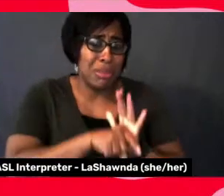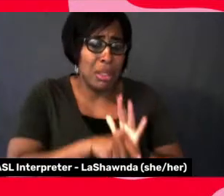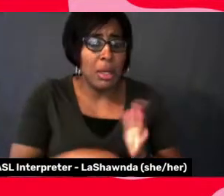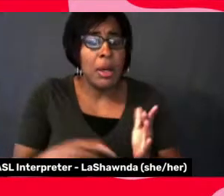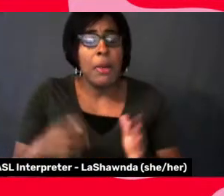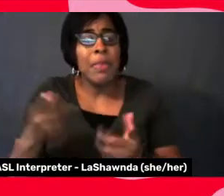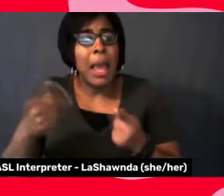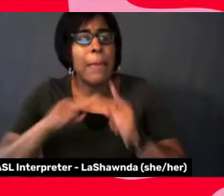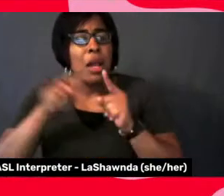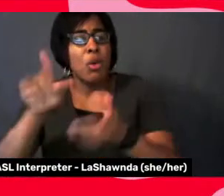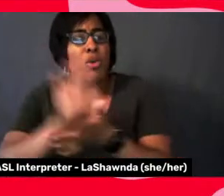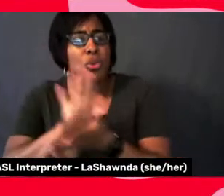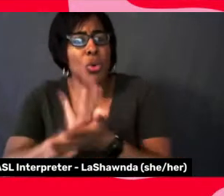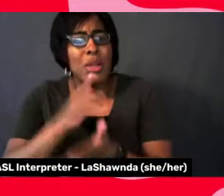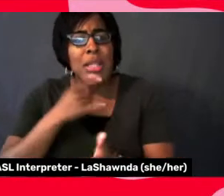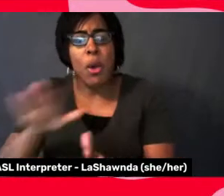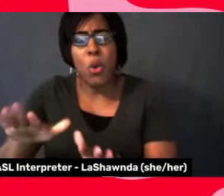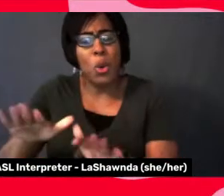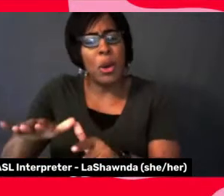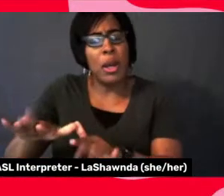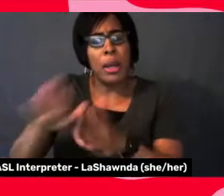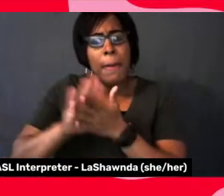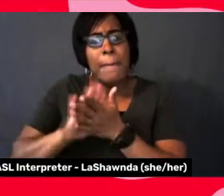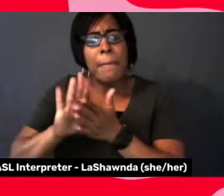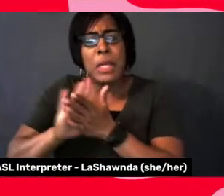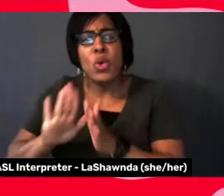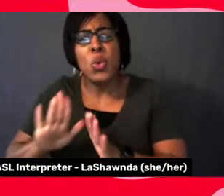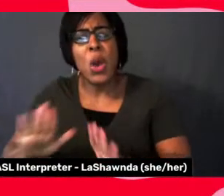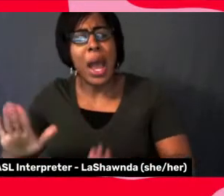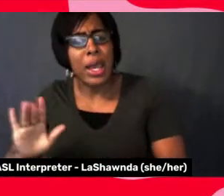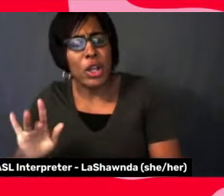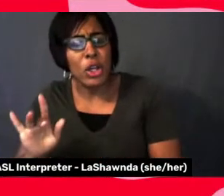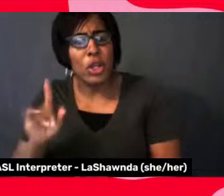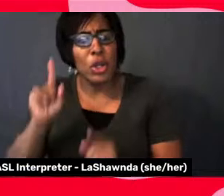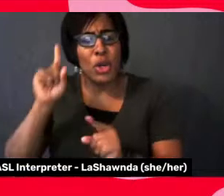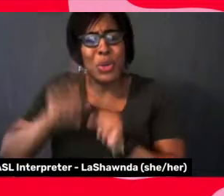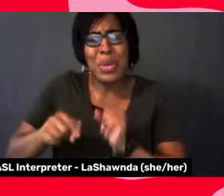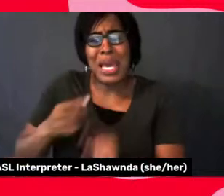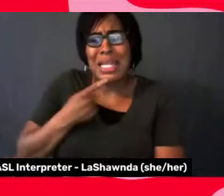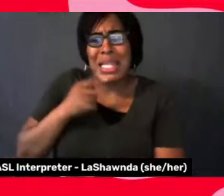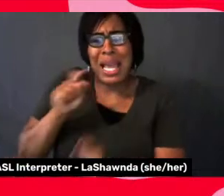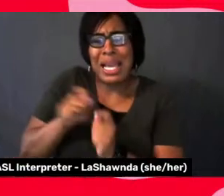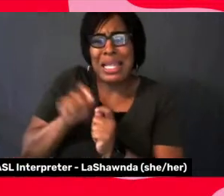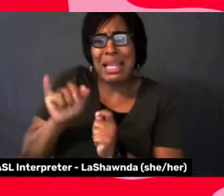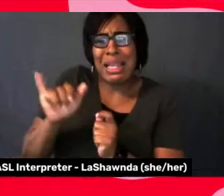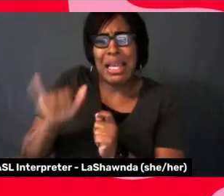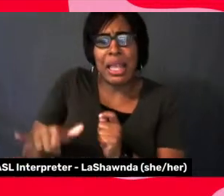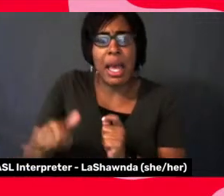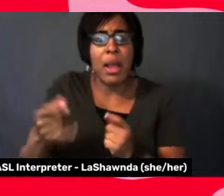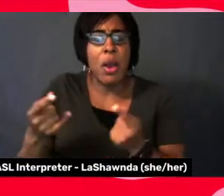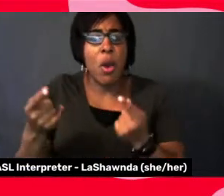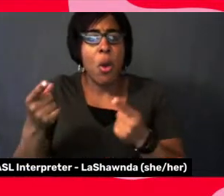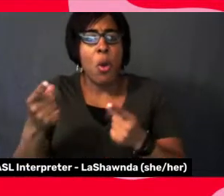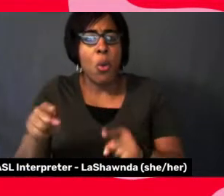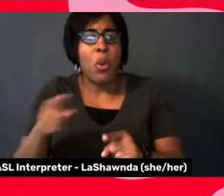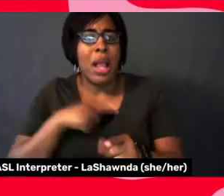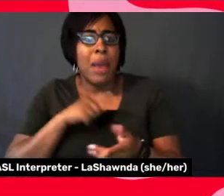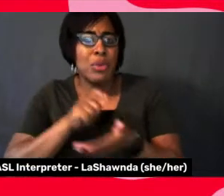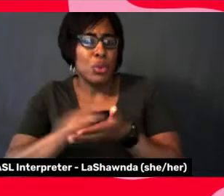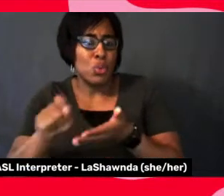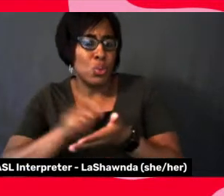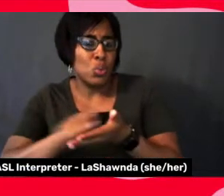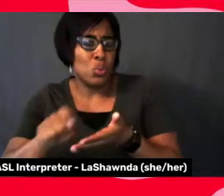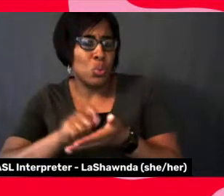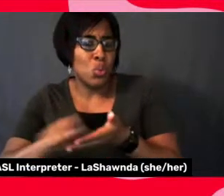step back. You need to be a little quieter. You can't necessarily say it like this. Like when I was writing white privilege, I would talk all